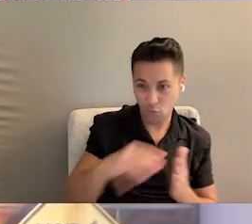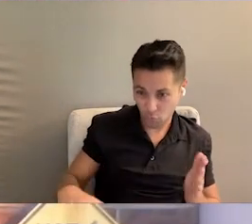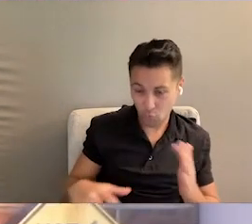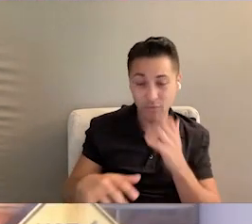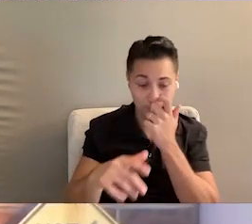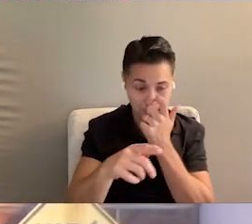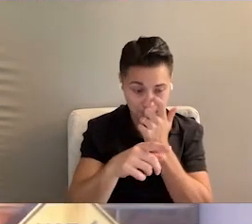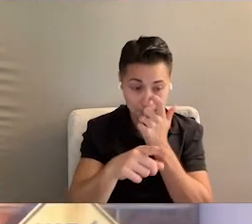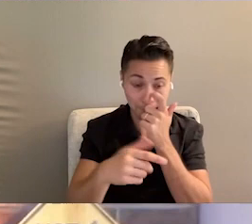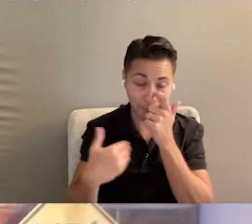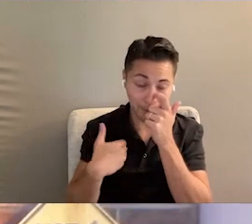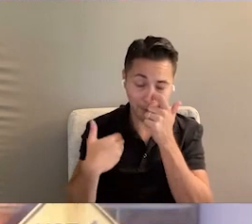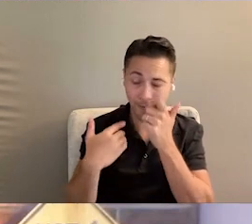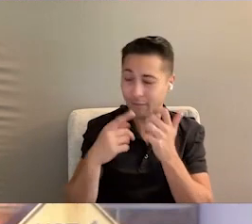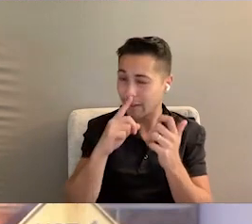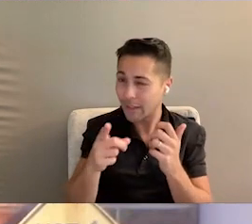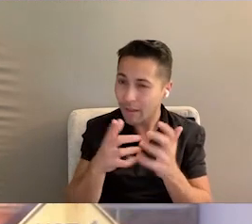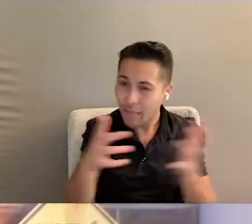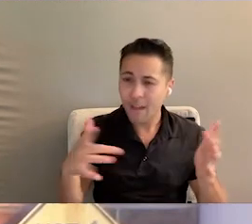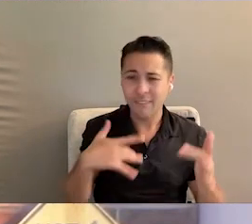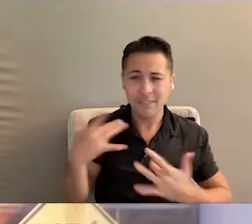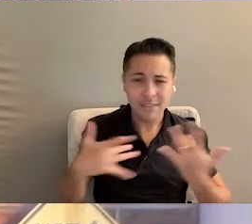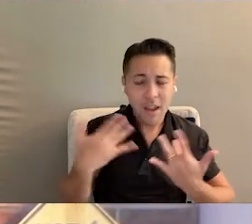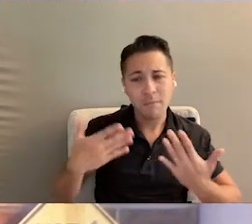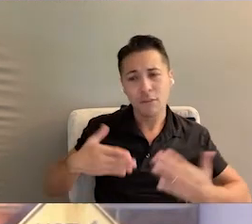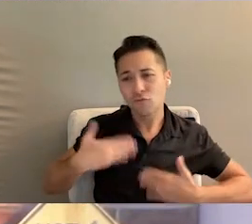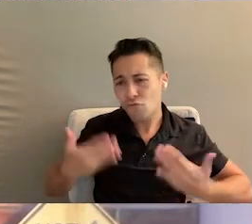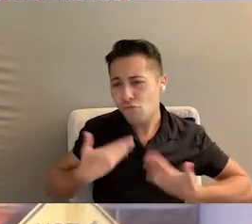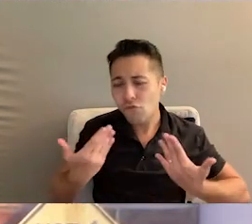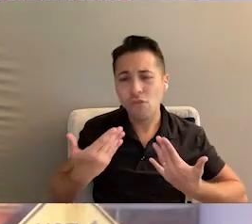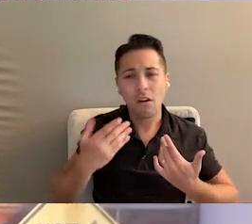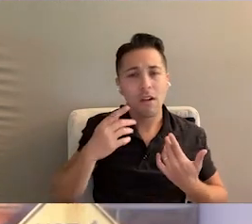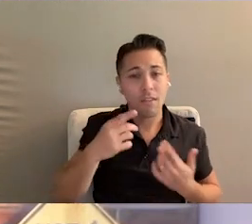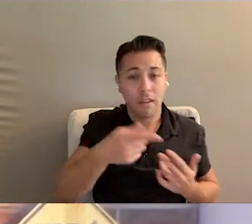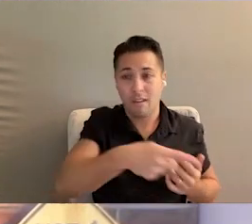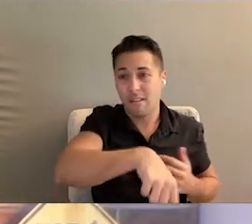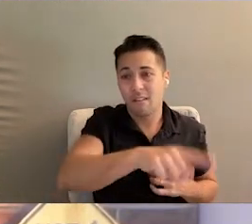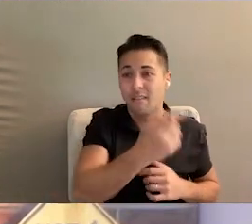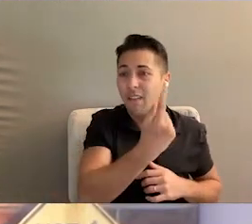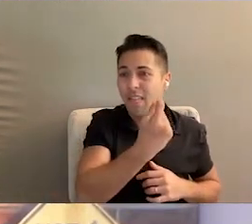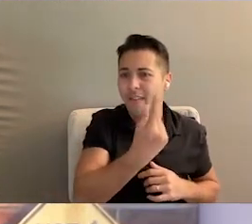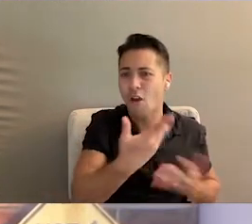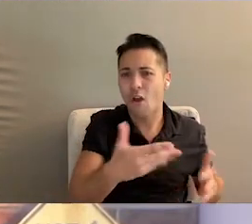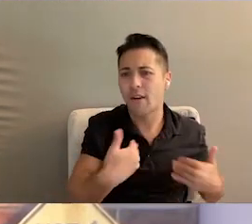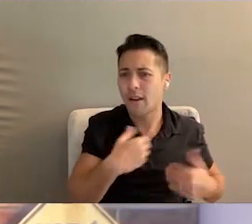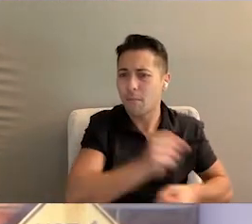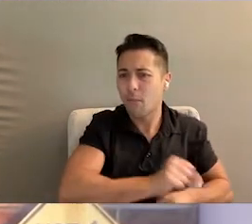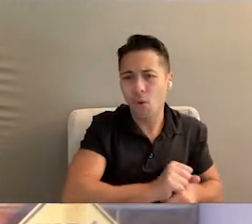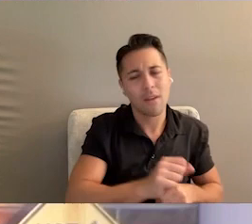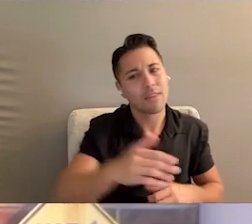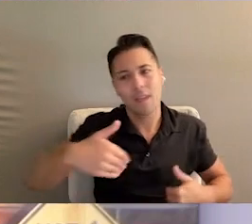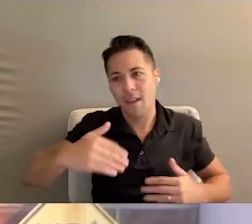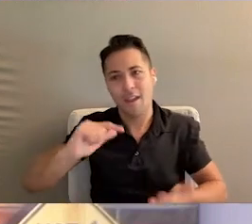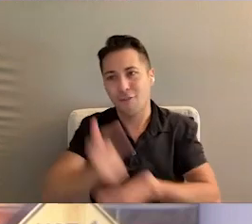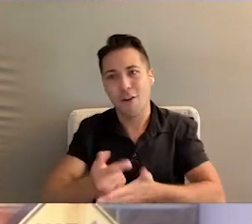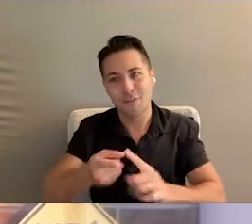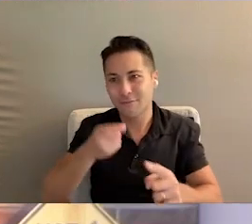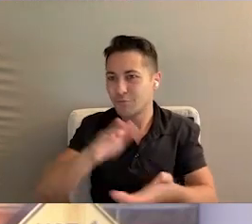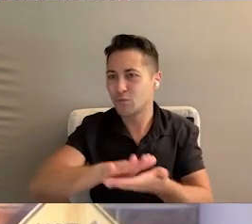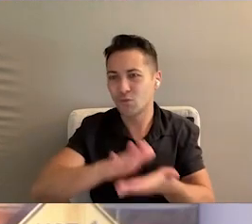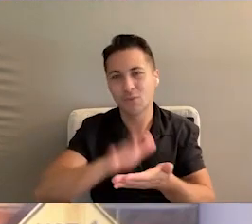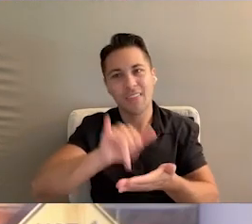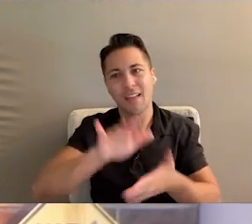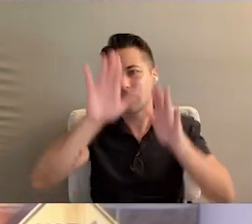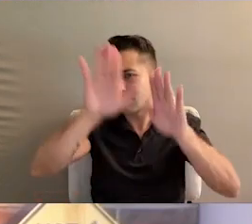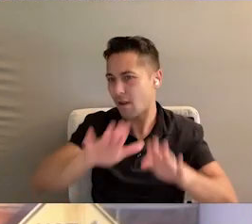individuals and students who have such excitement and joy and a desire and a passion are already employed, and they're not even out of school yet. So